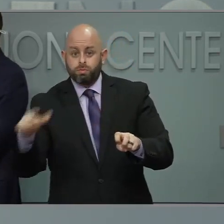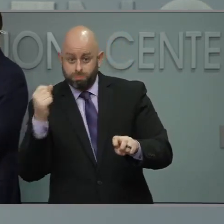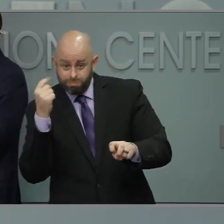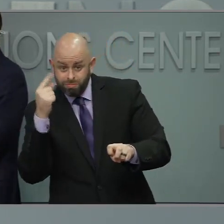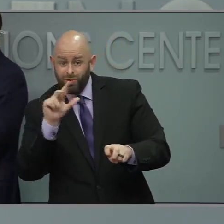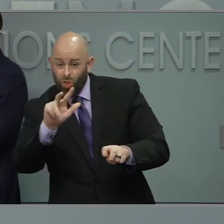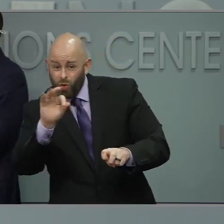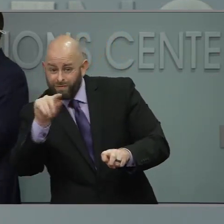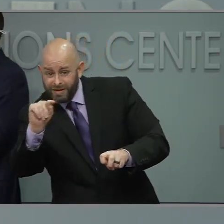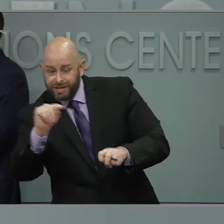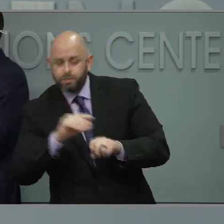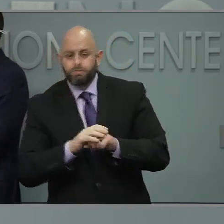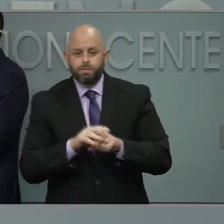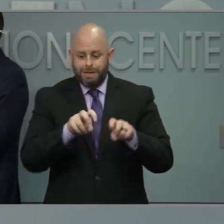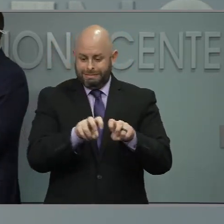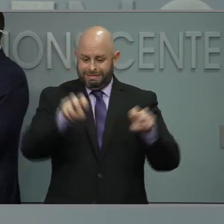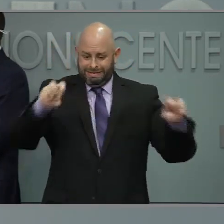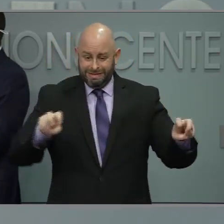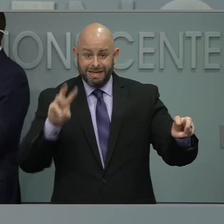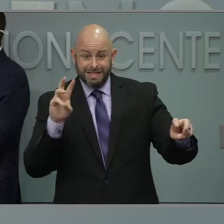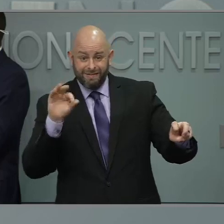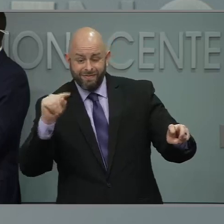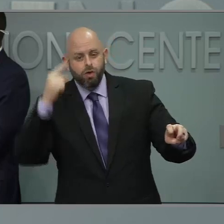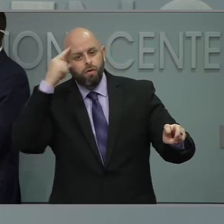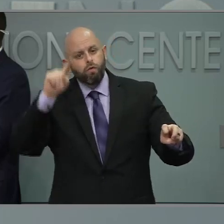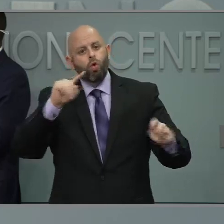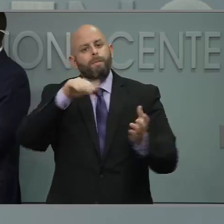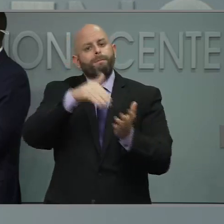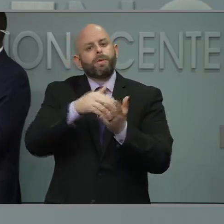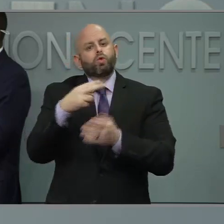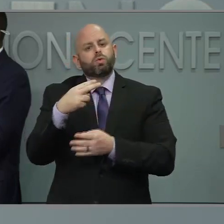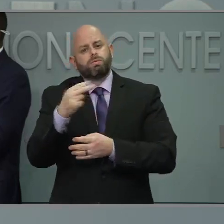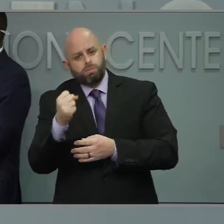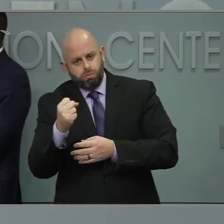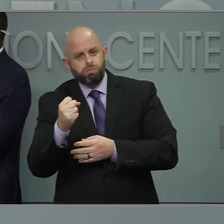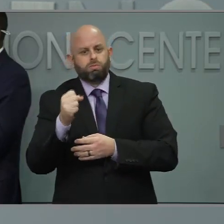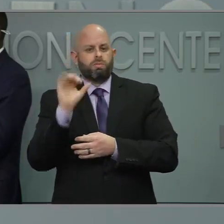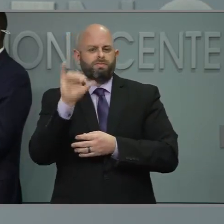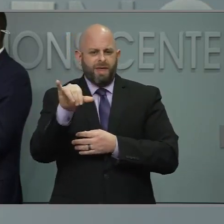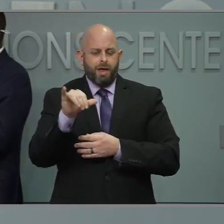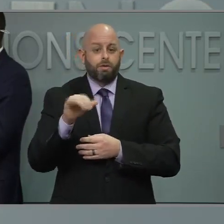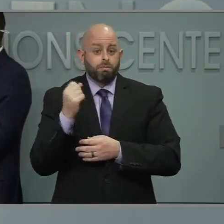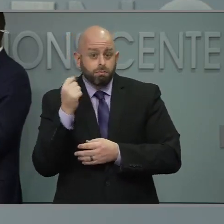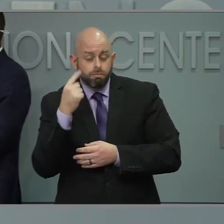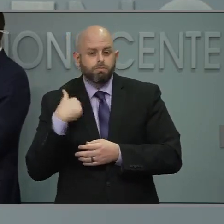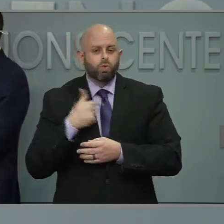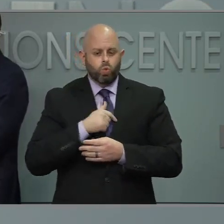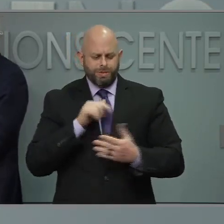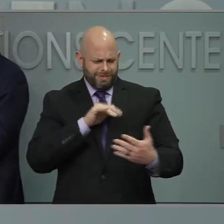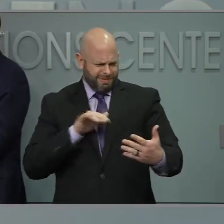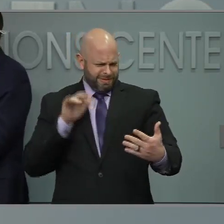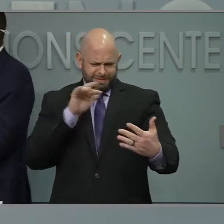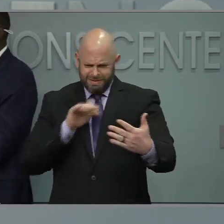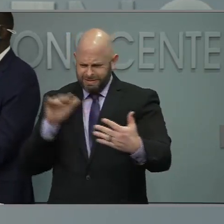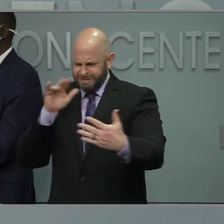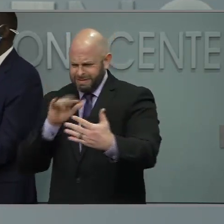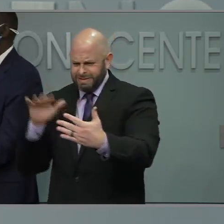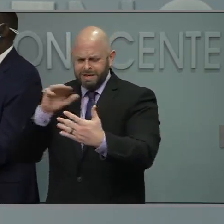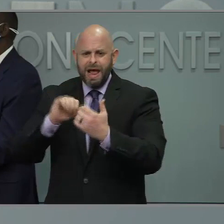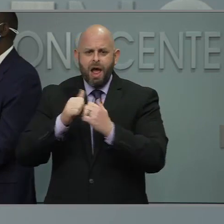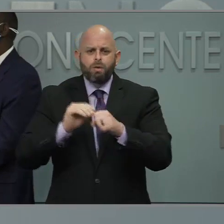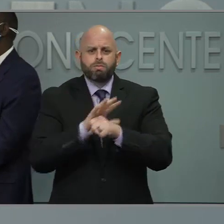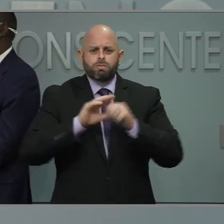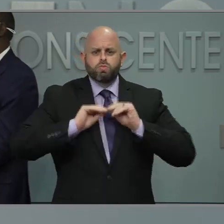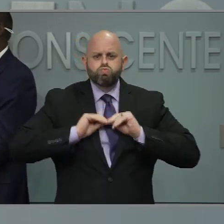in our middle and high school. Given the data that we have seen about how this virus spreads in our middle and high school age students, it spreads